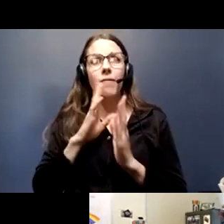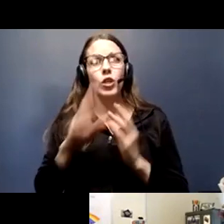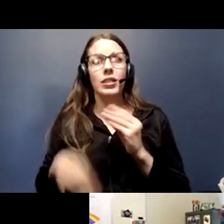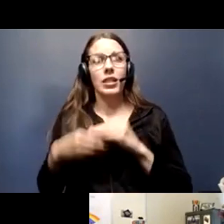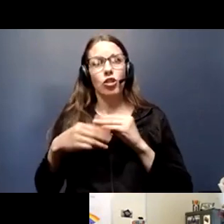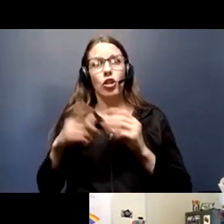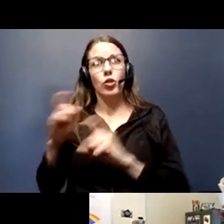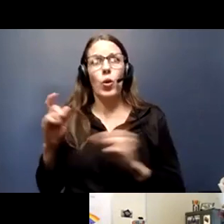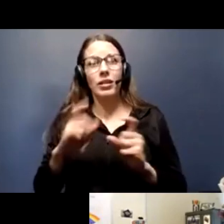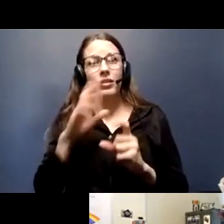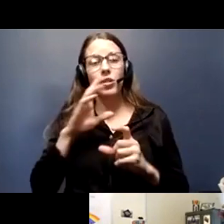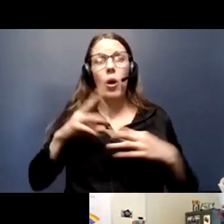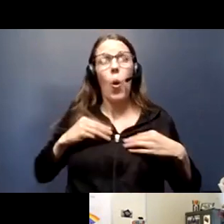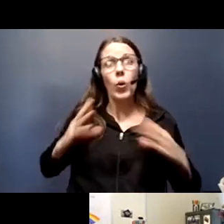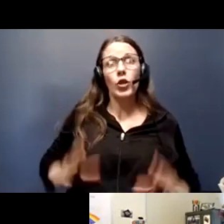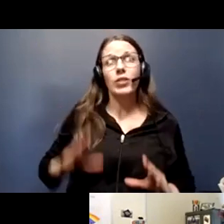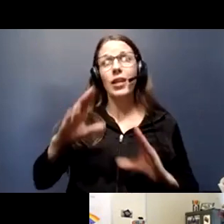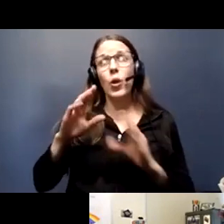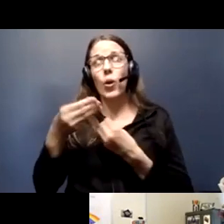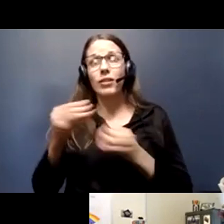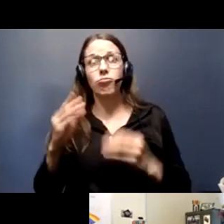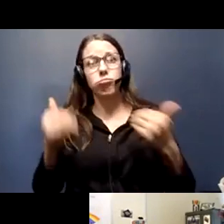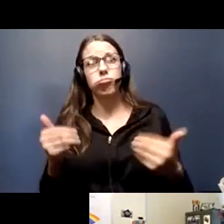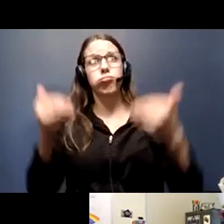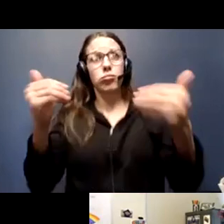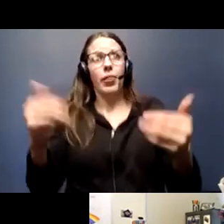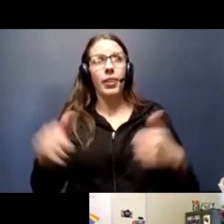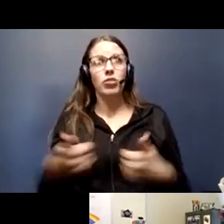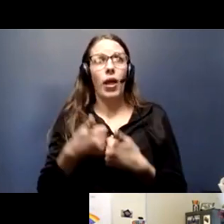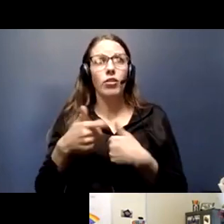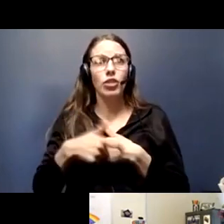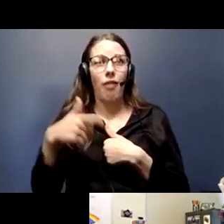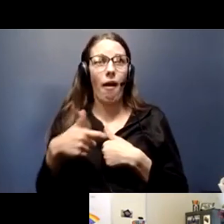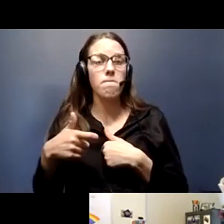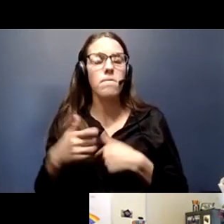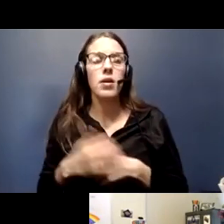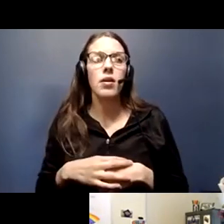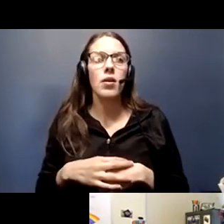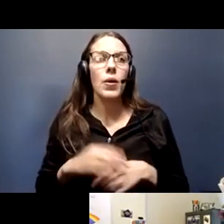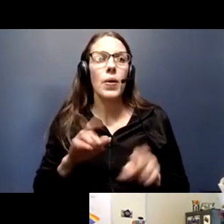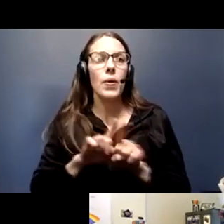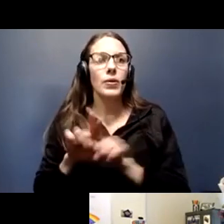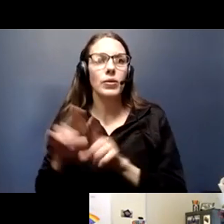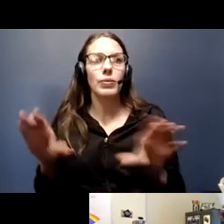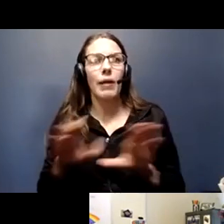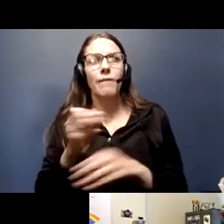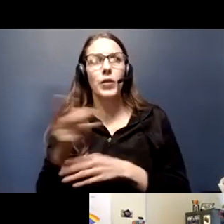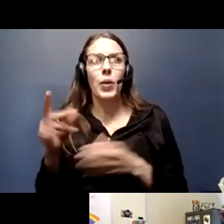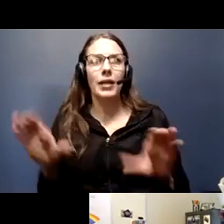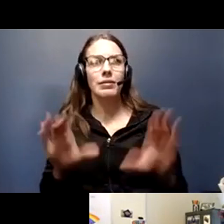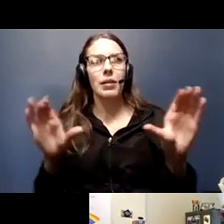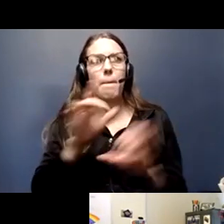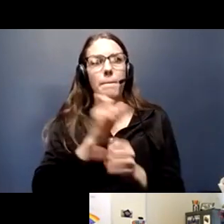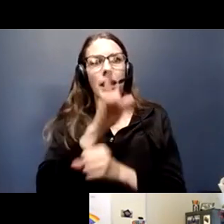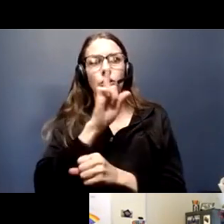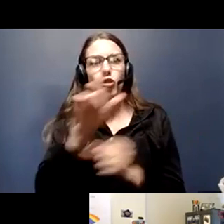organizations to step forward during this challenging time. We've also done a few activities to make sure that